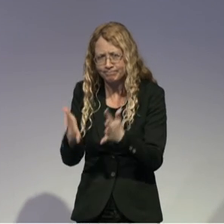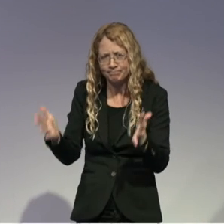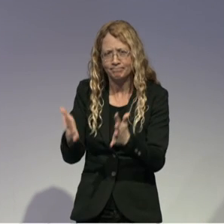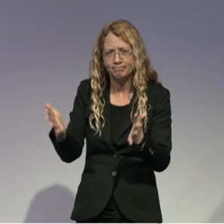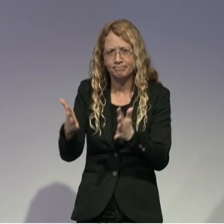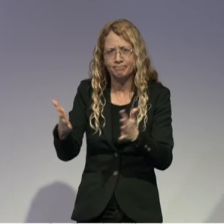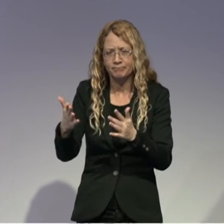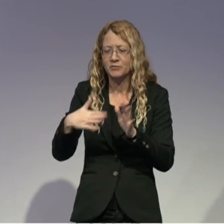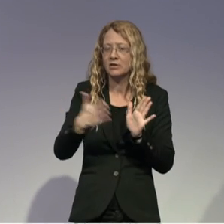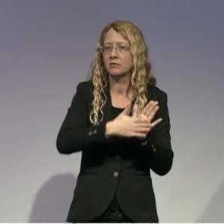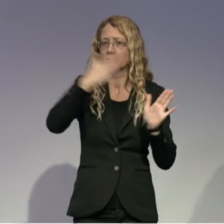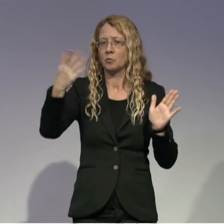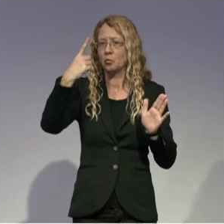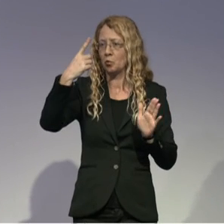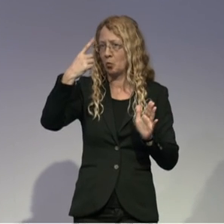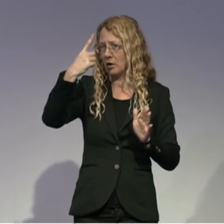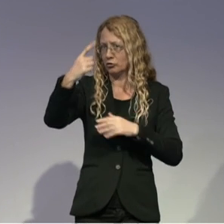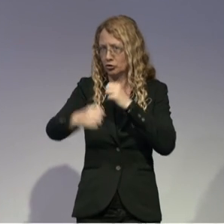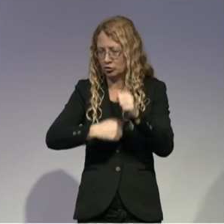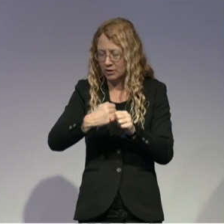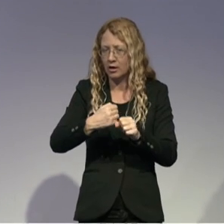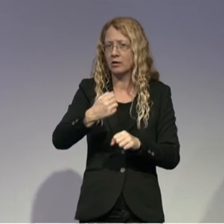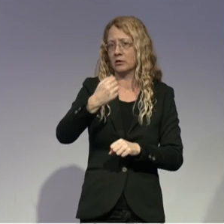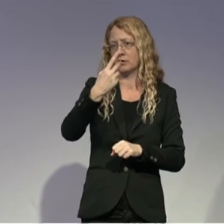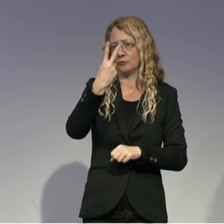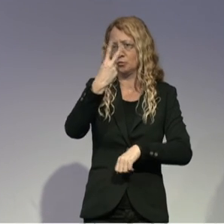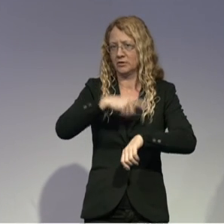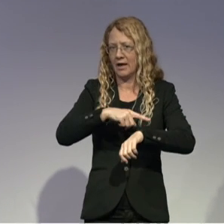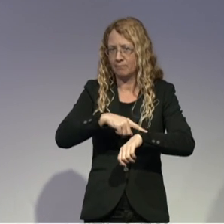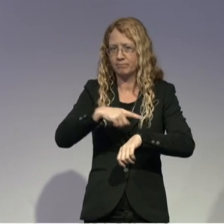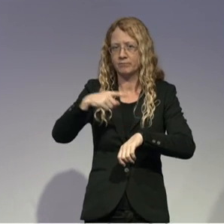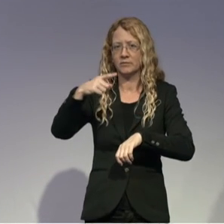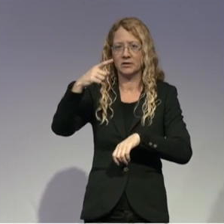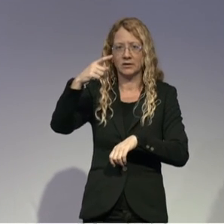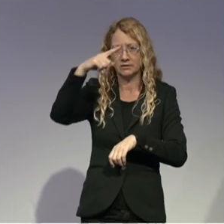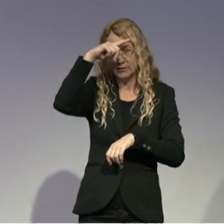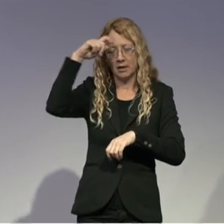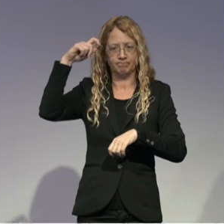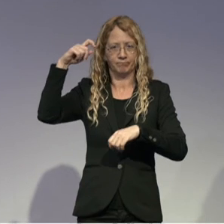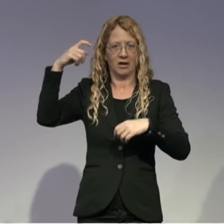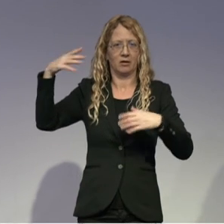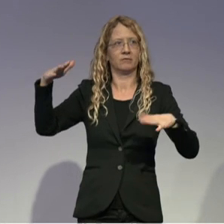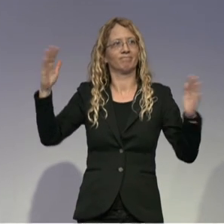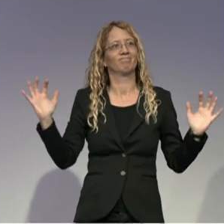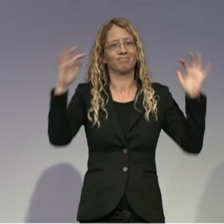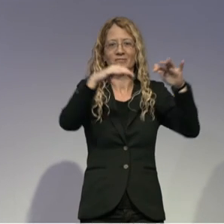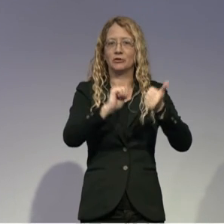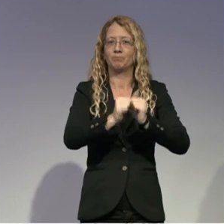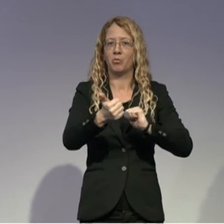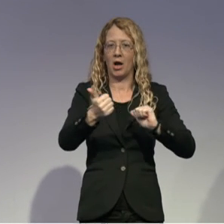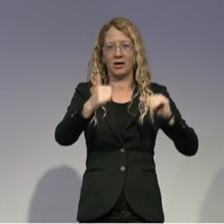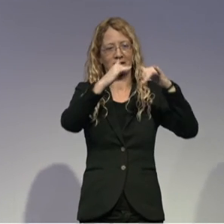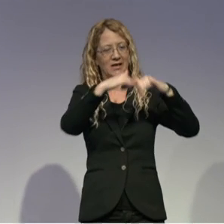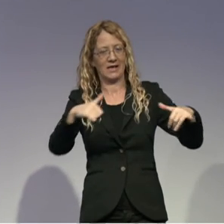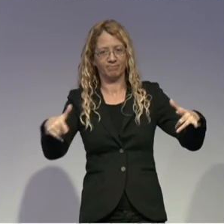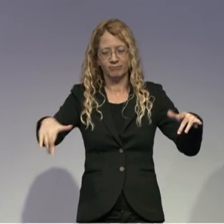intensive summer or sport camp, in which actually they just play. But while they are playing, they are